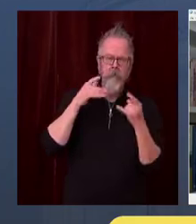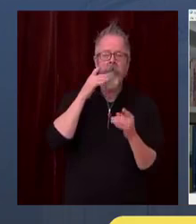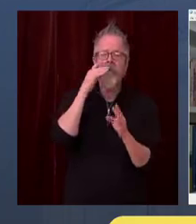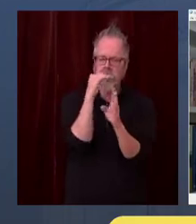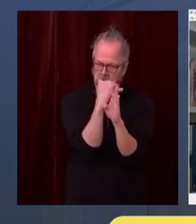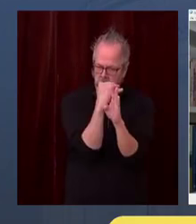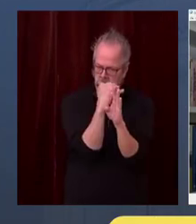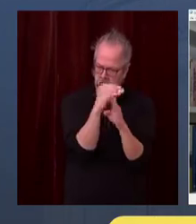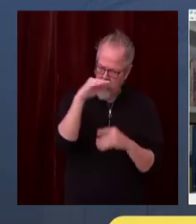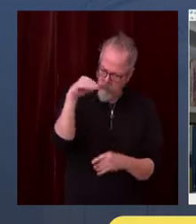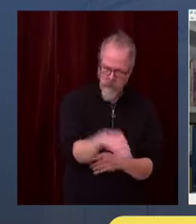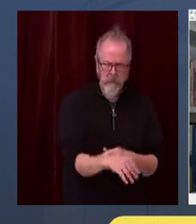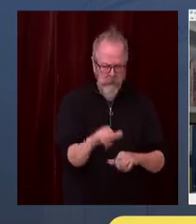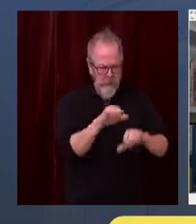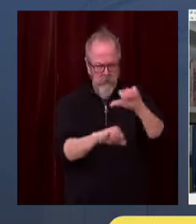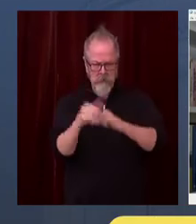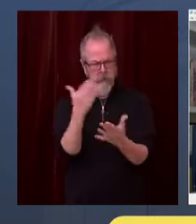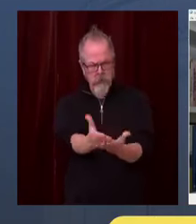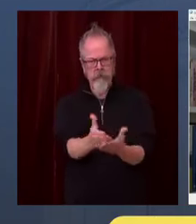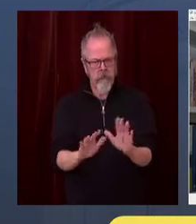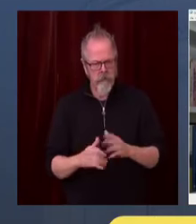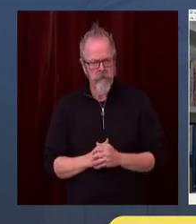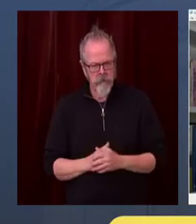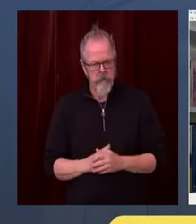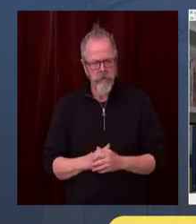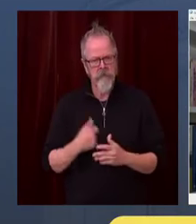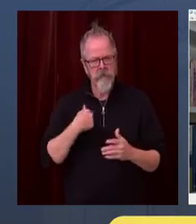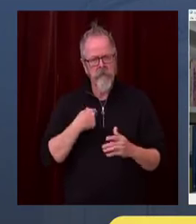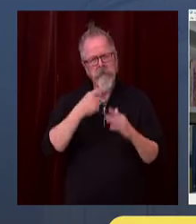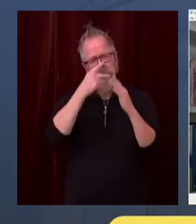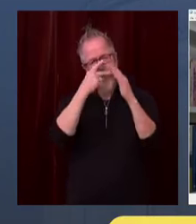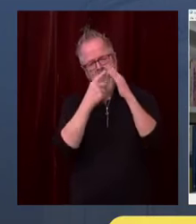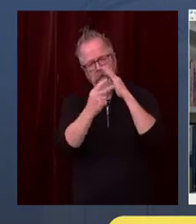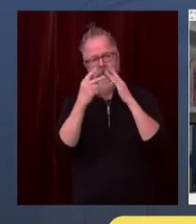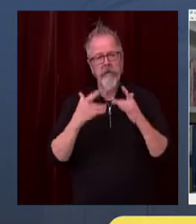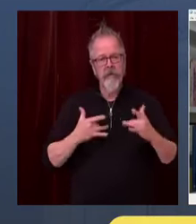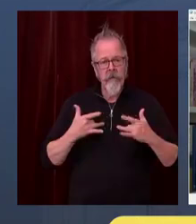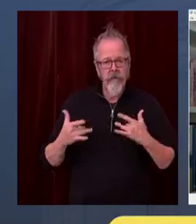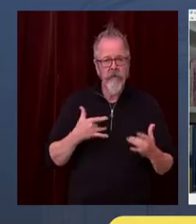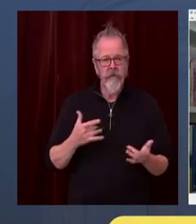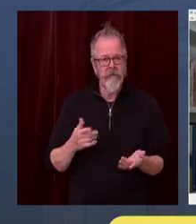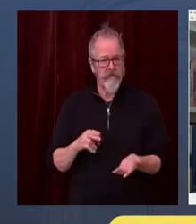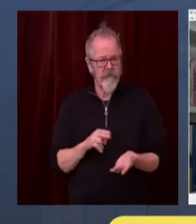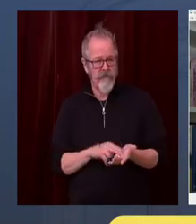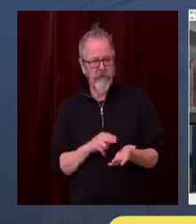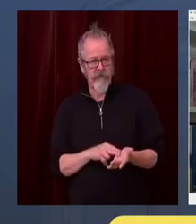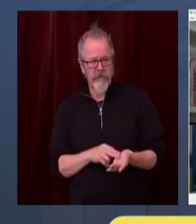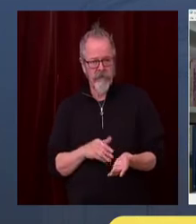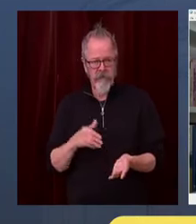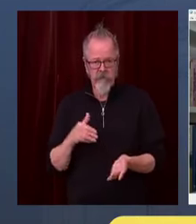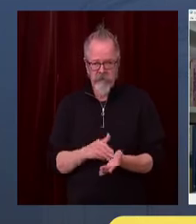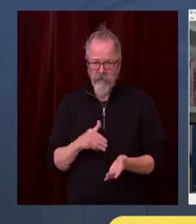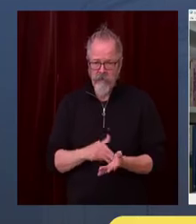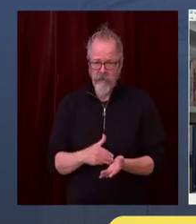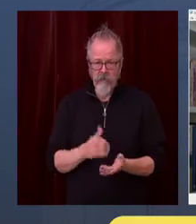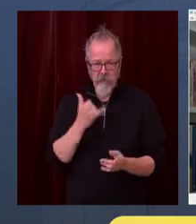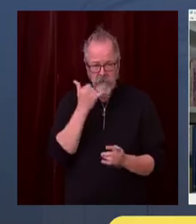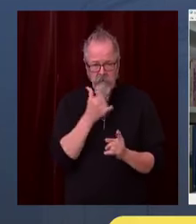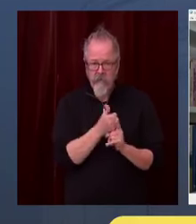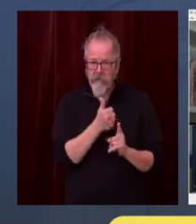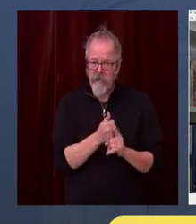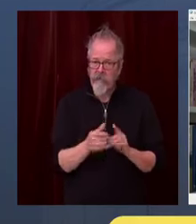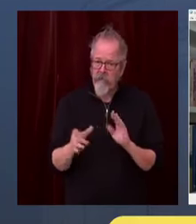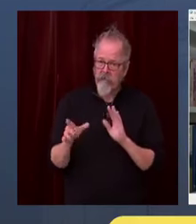ill and no longer serve our community. And, yes, thank you, Clint Wallace, for your service and your really